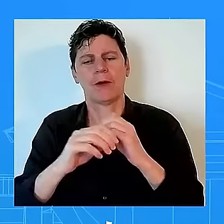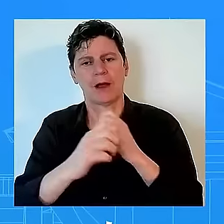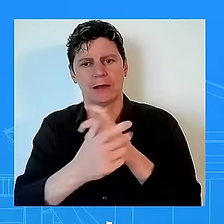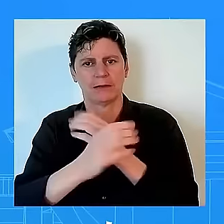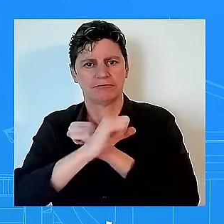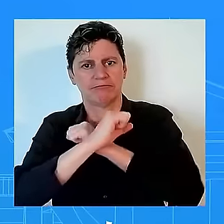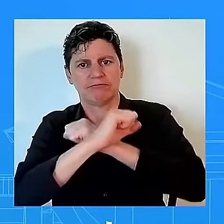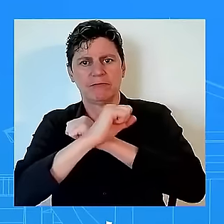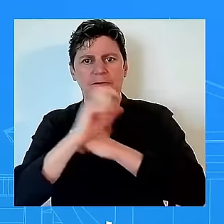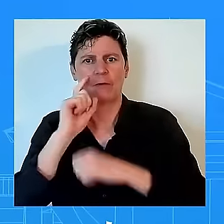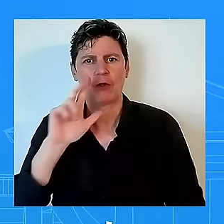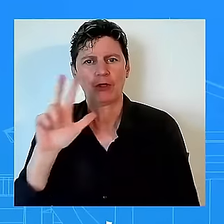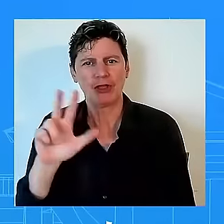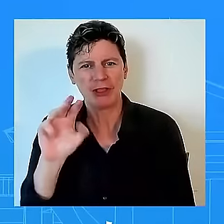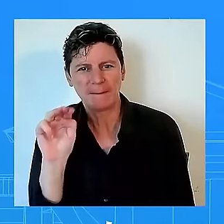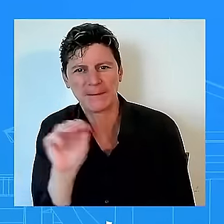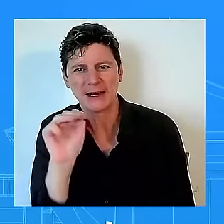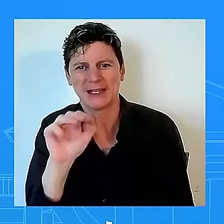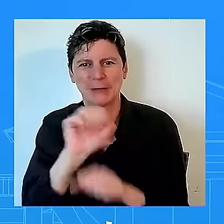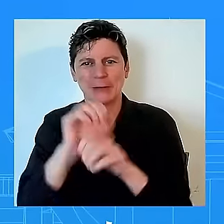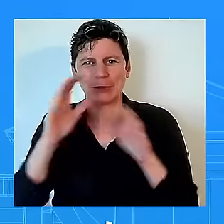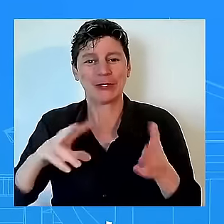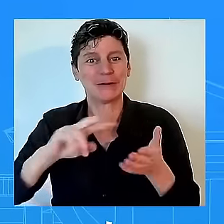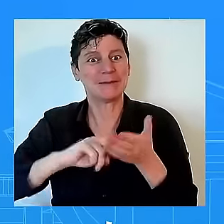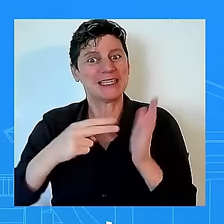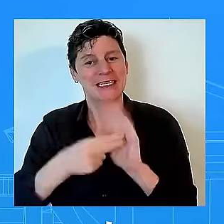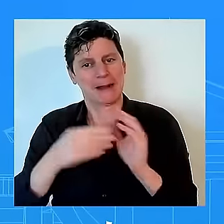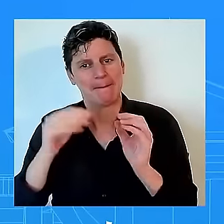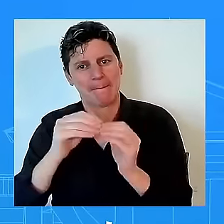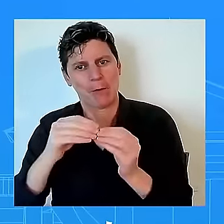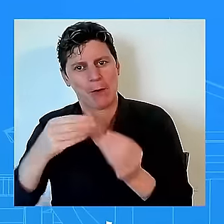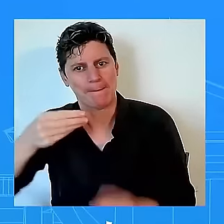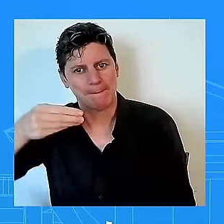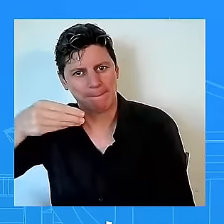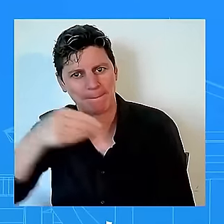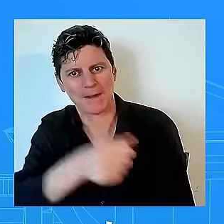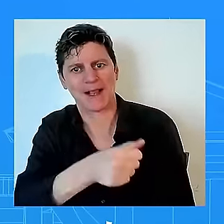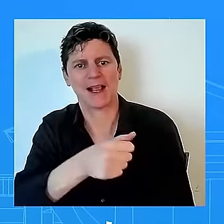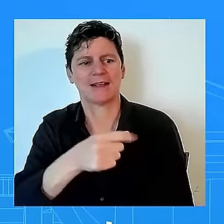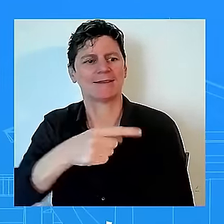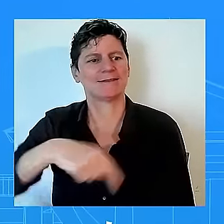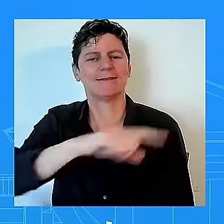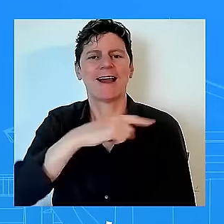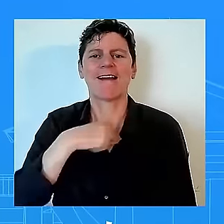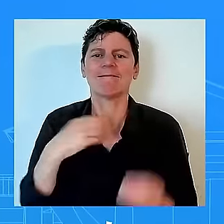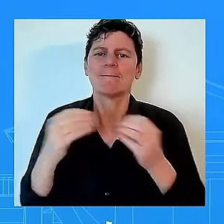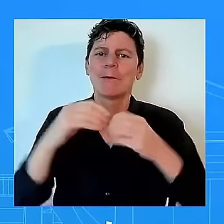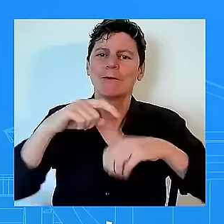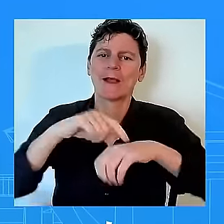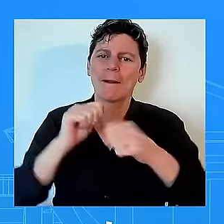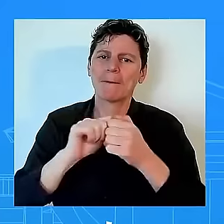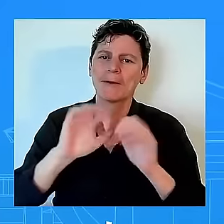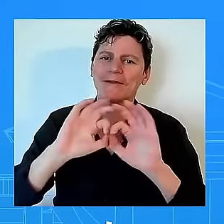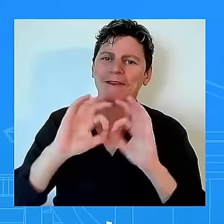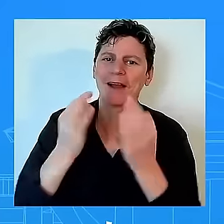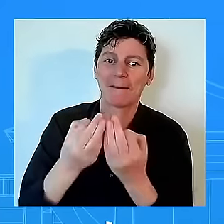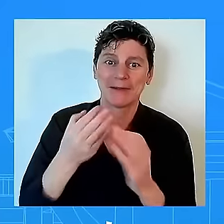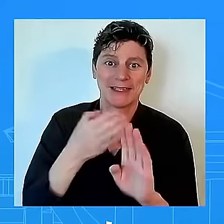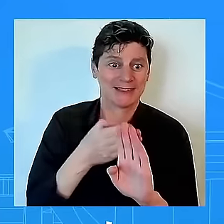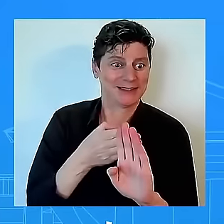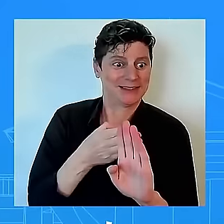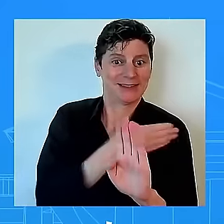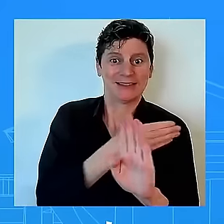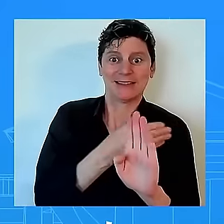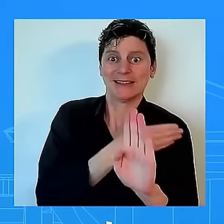with family uh for millions of americans after the last administration took that away uh and so we cannot uh we